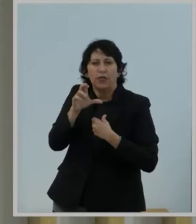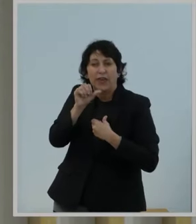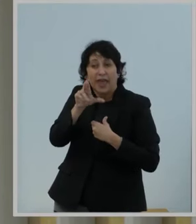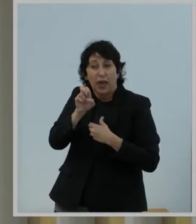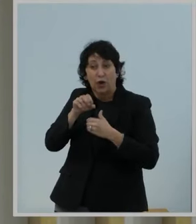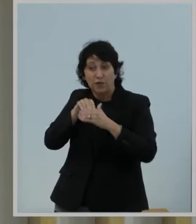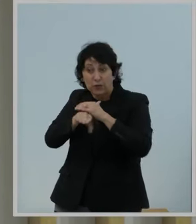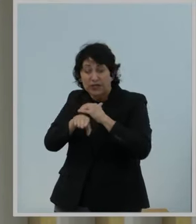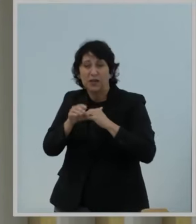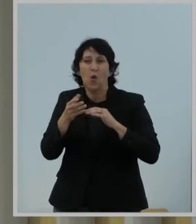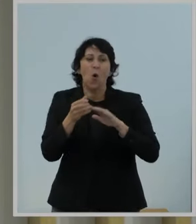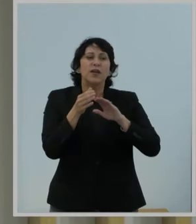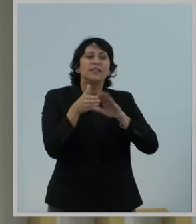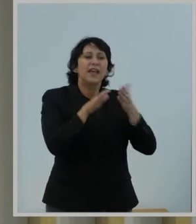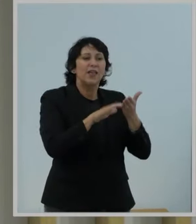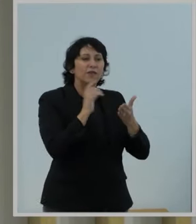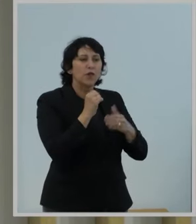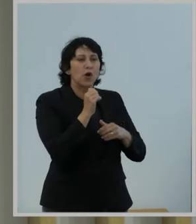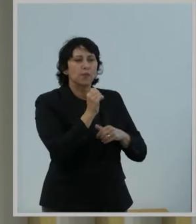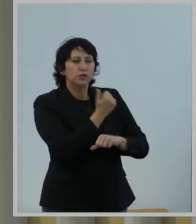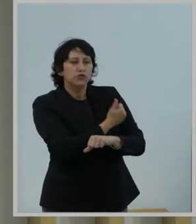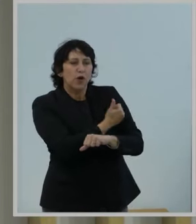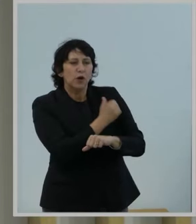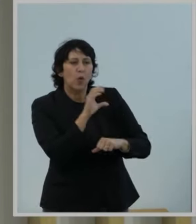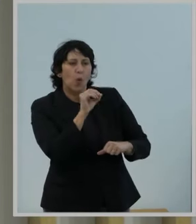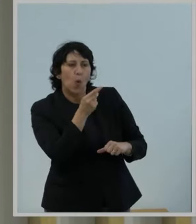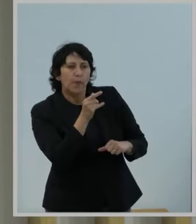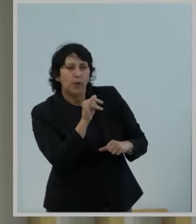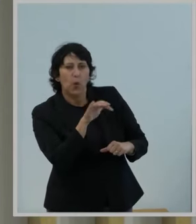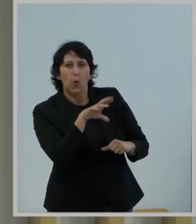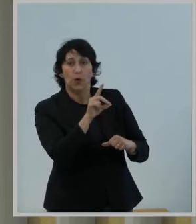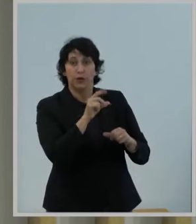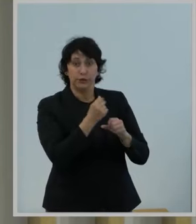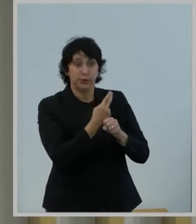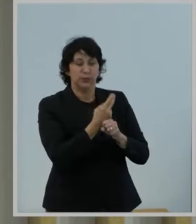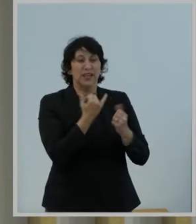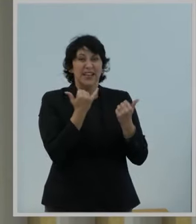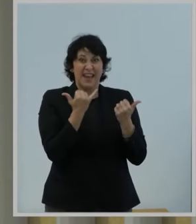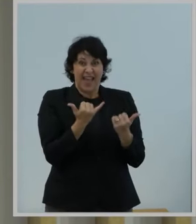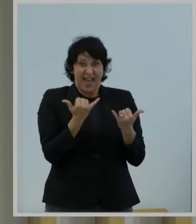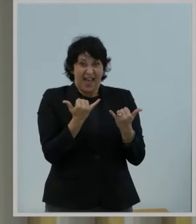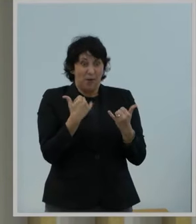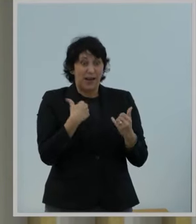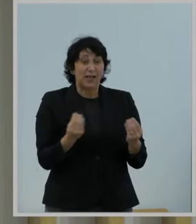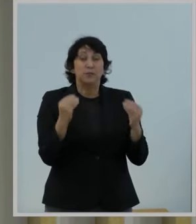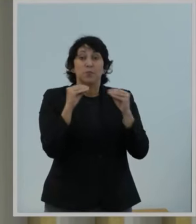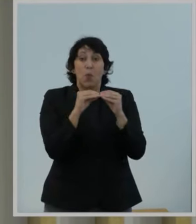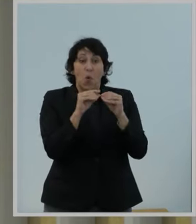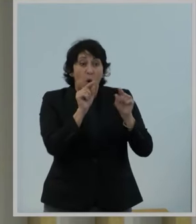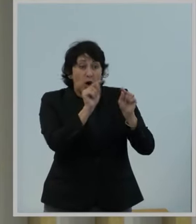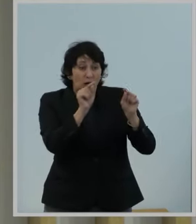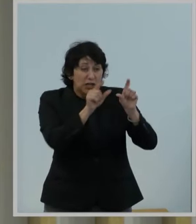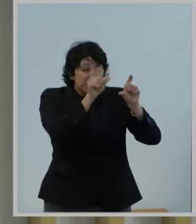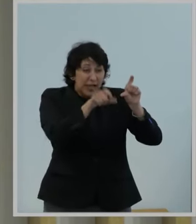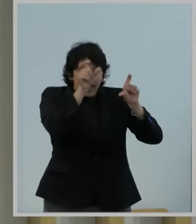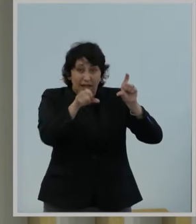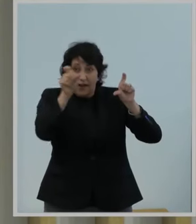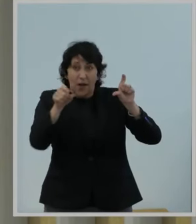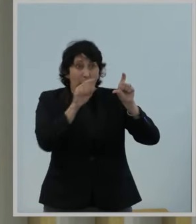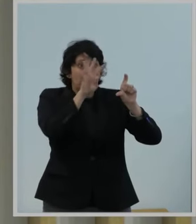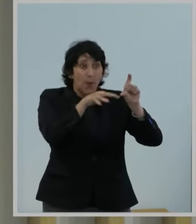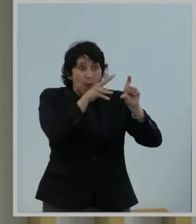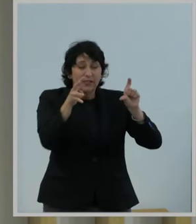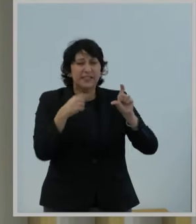from opioid or drug use. Now it includes data points on maternal mortality, severe